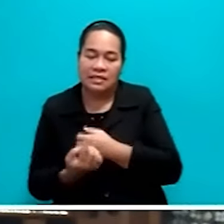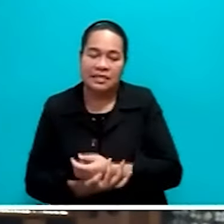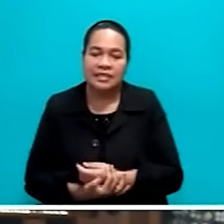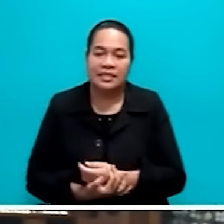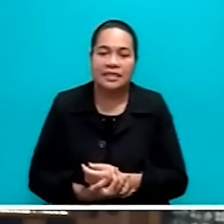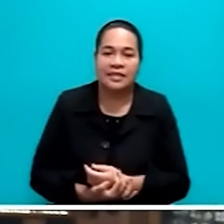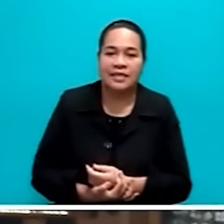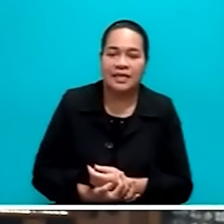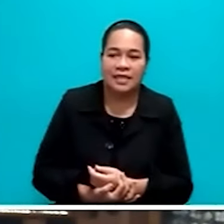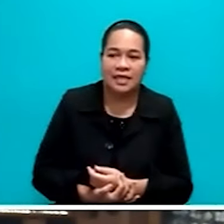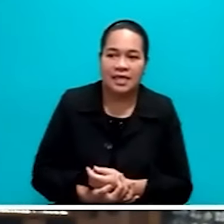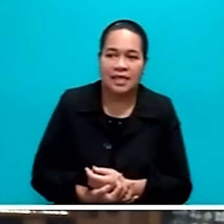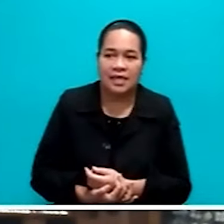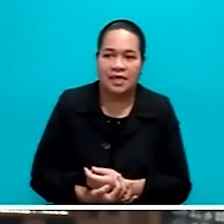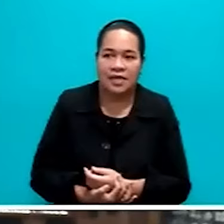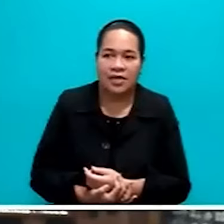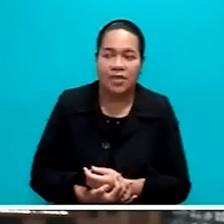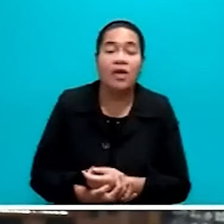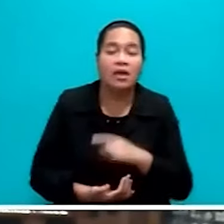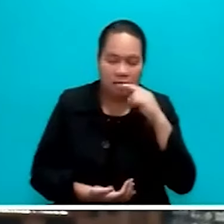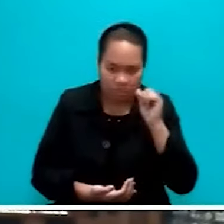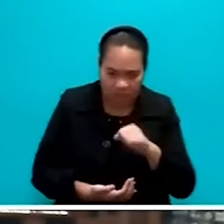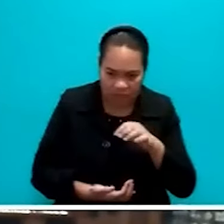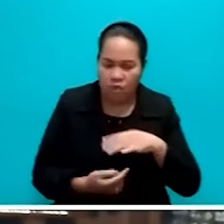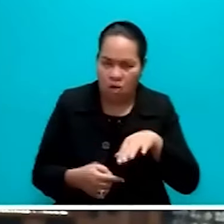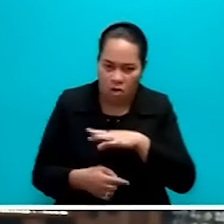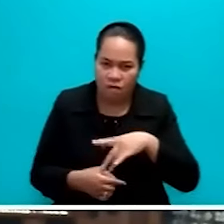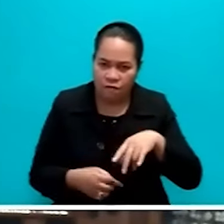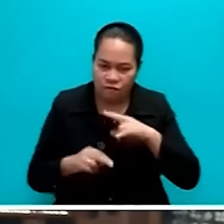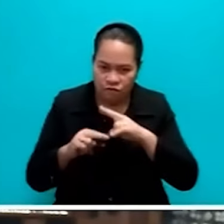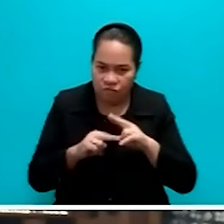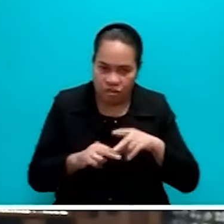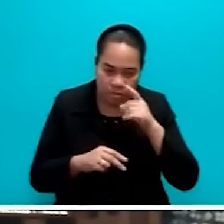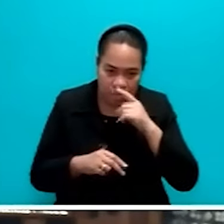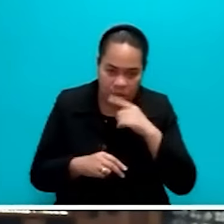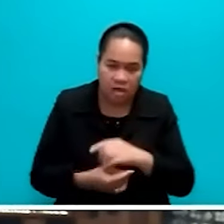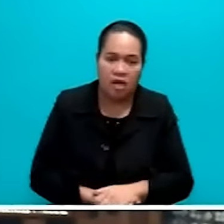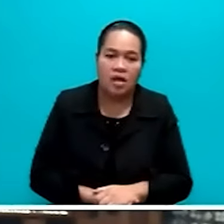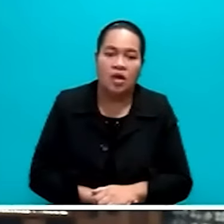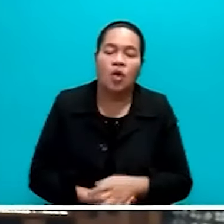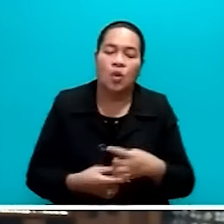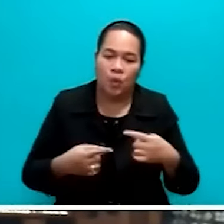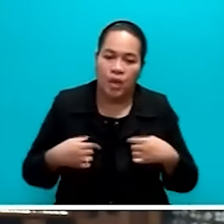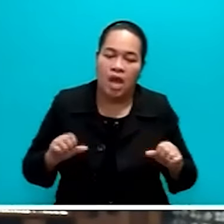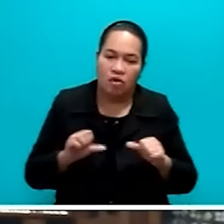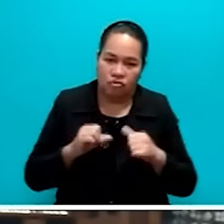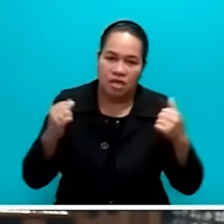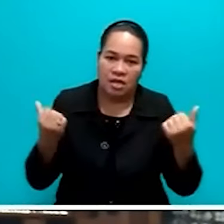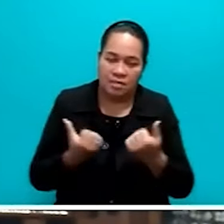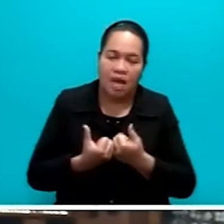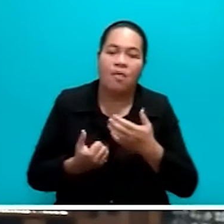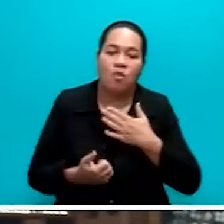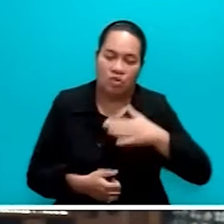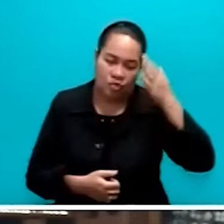And his point about all Fijians, yes, we agree. But I also remind